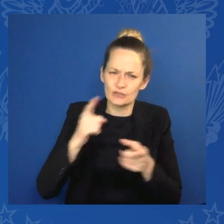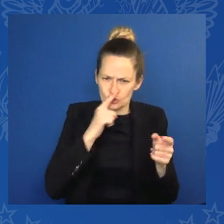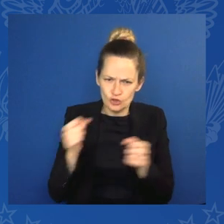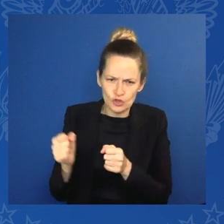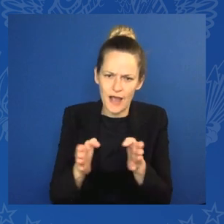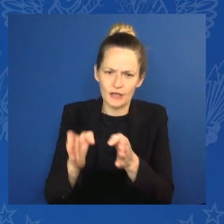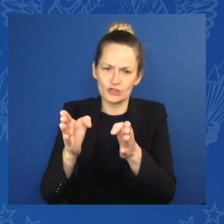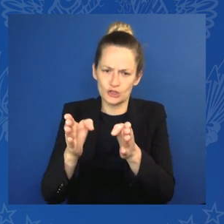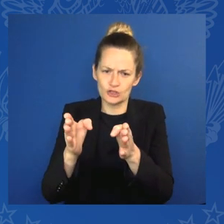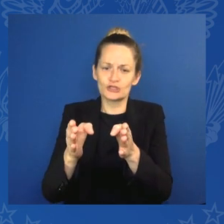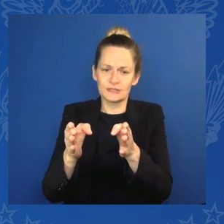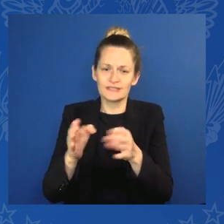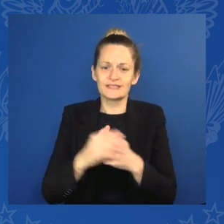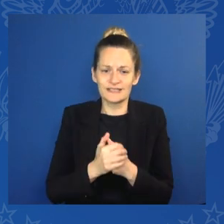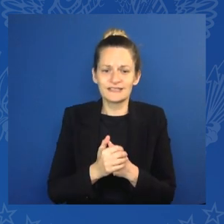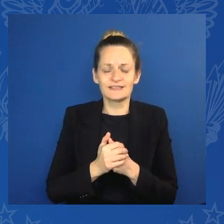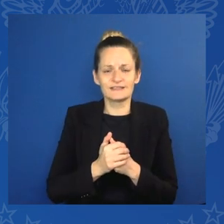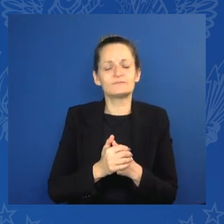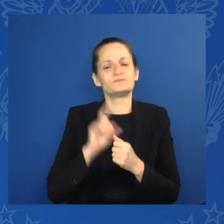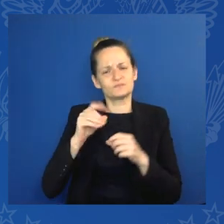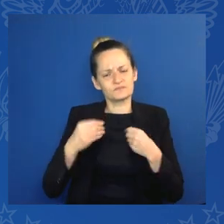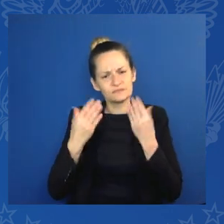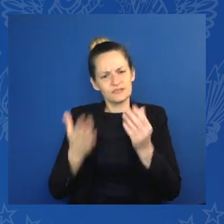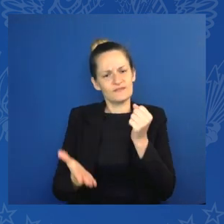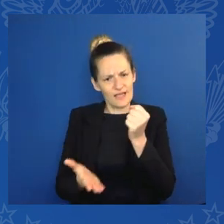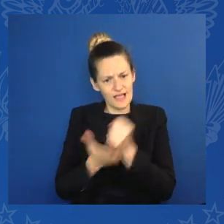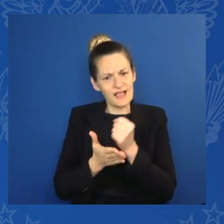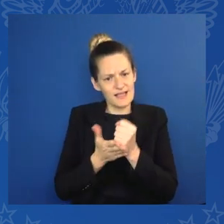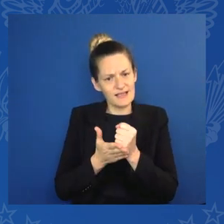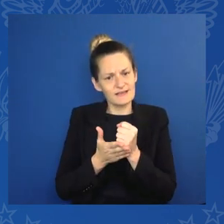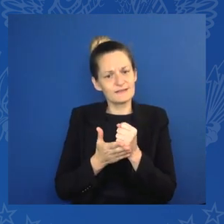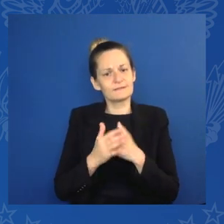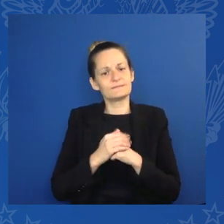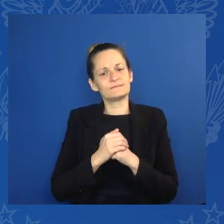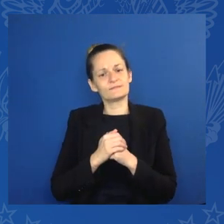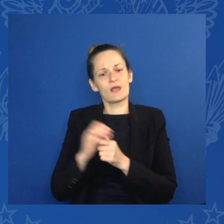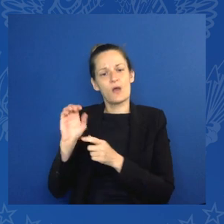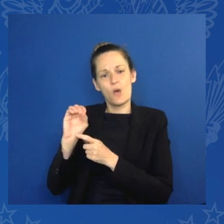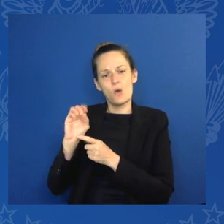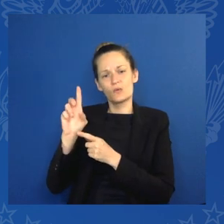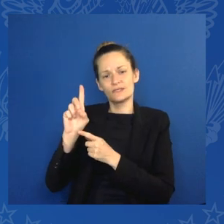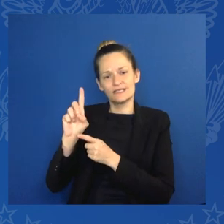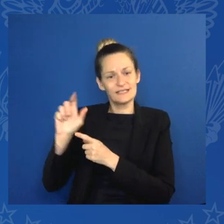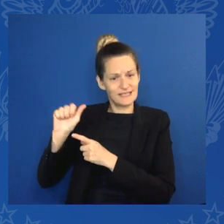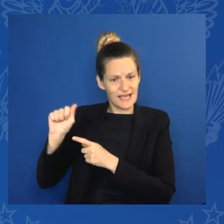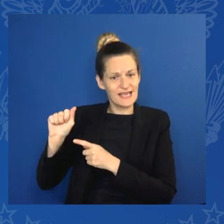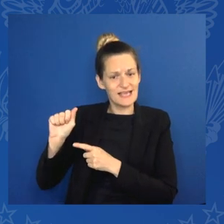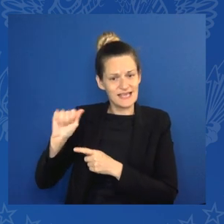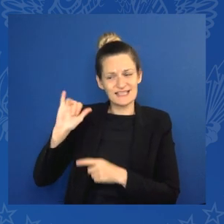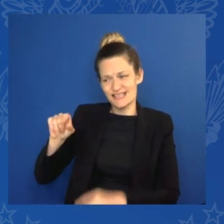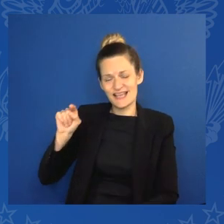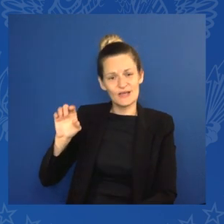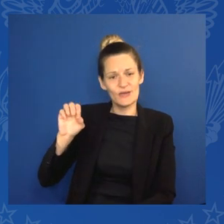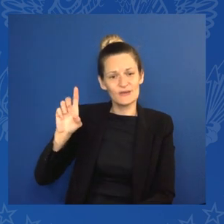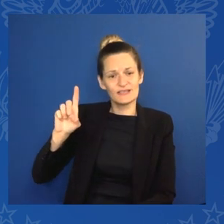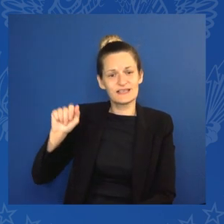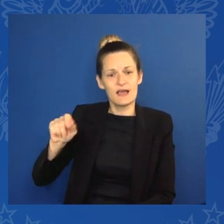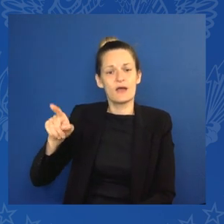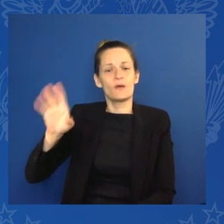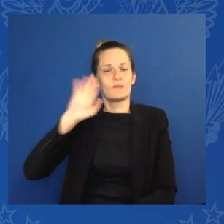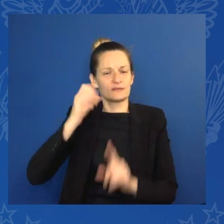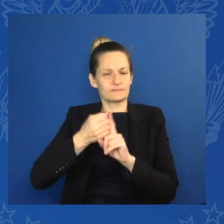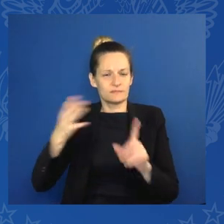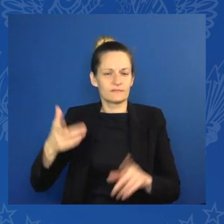and expand ODA, and will strengthen diplomatic efforts, and will continue to deepen our collaboration with respective countries,